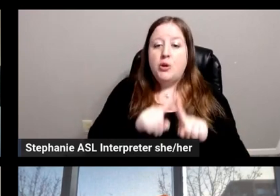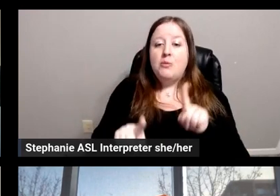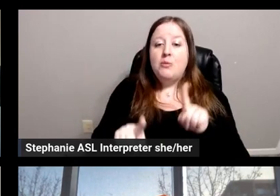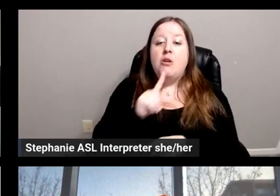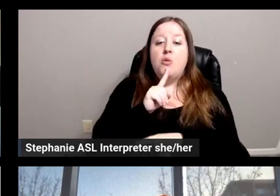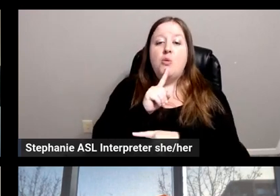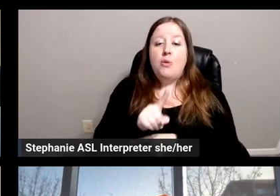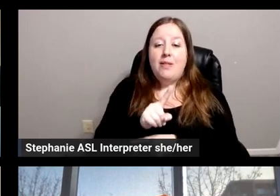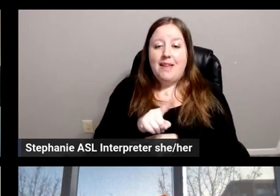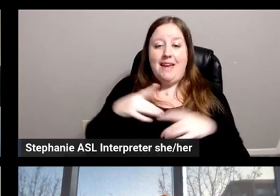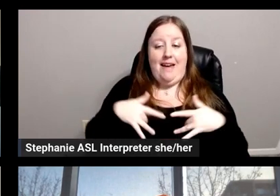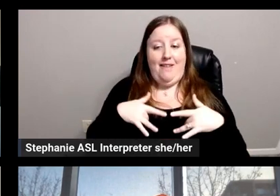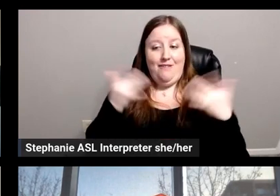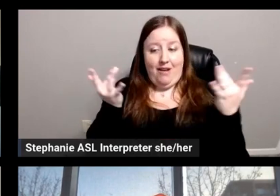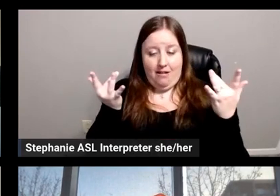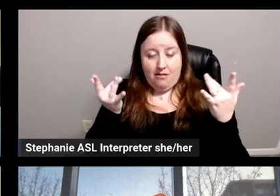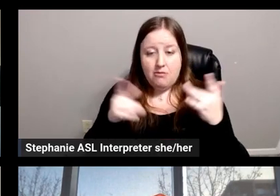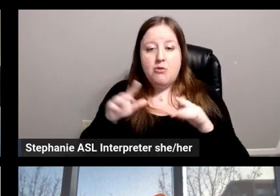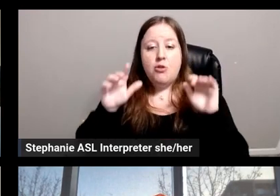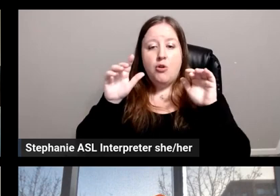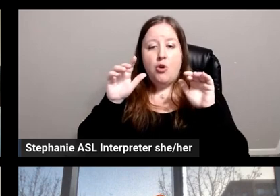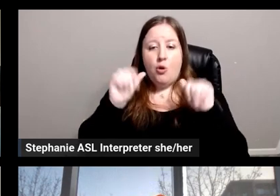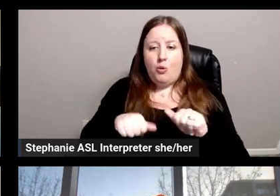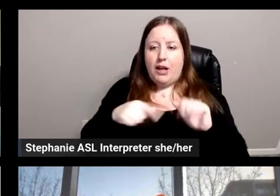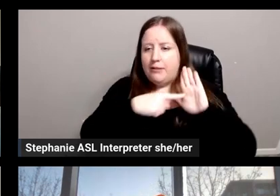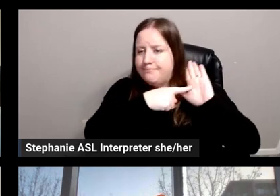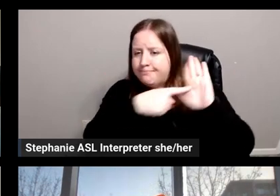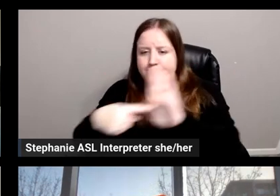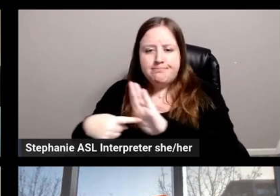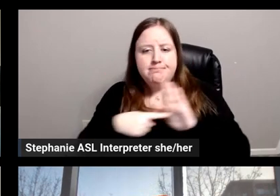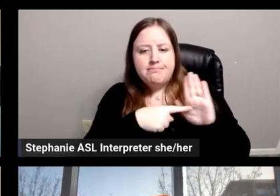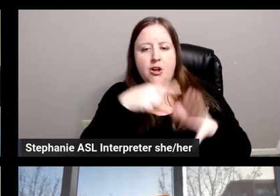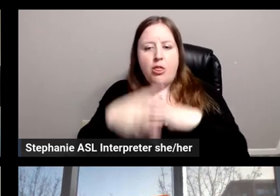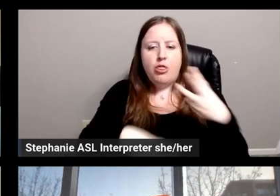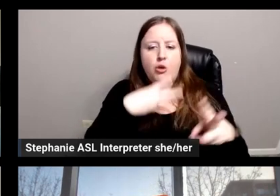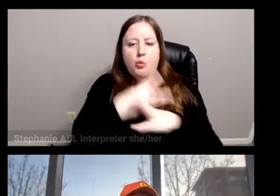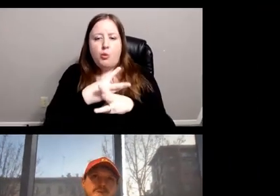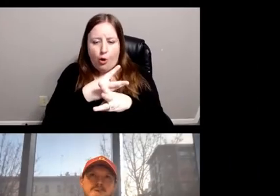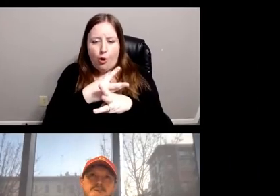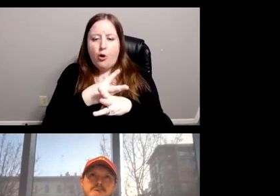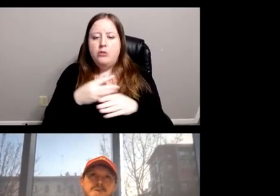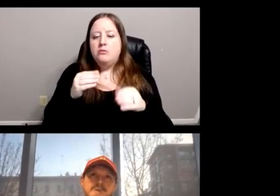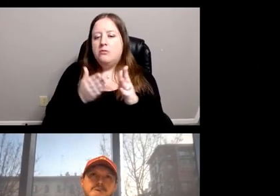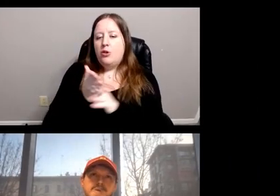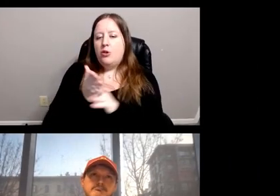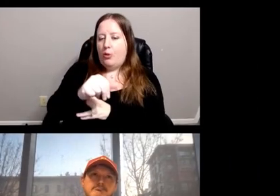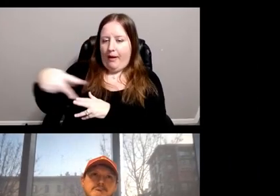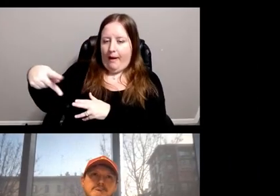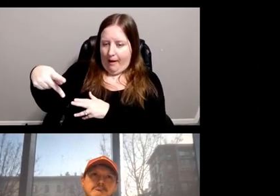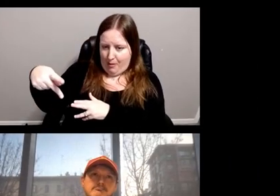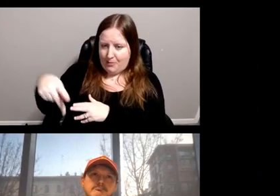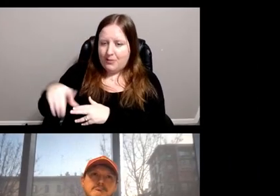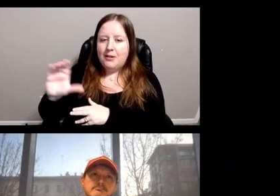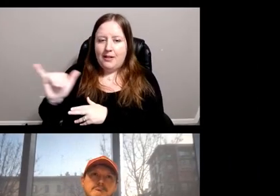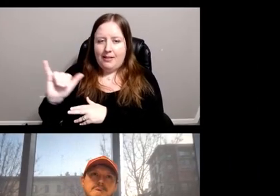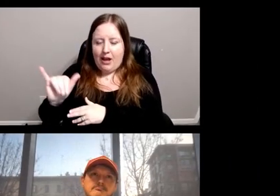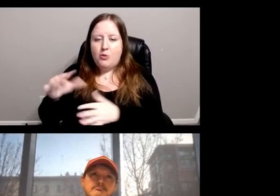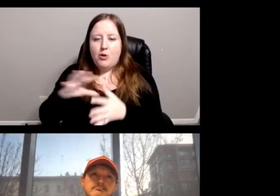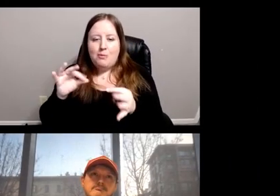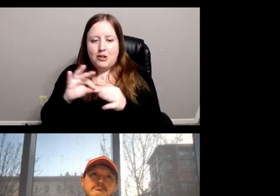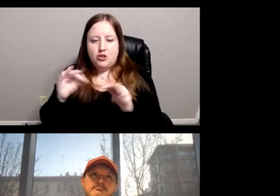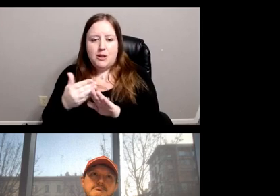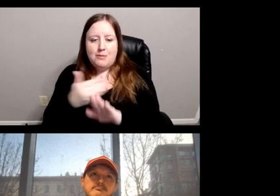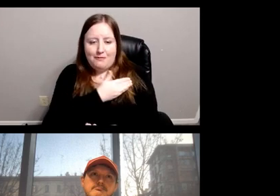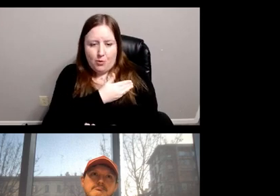an event that we were able to broadcast worldwide to our tifosi, to our fans, as Charlie was mentioning. So that was